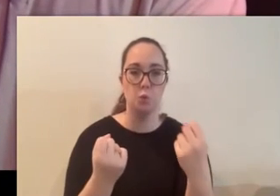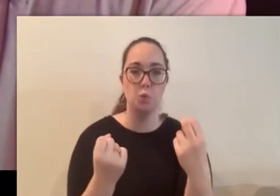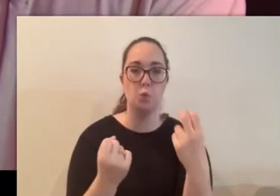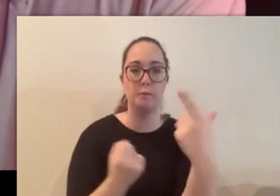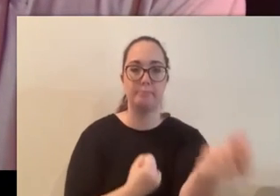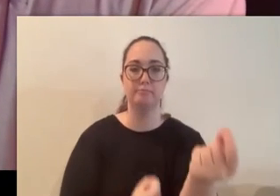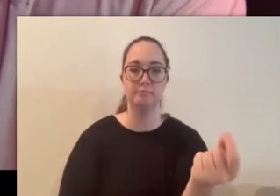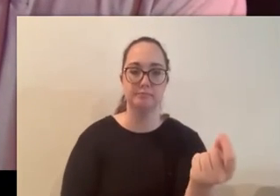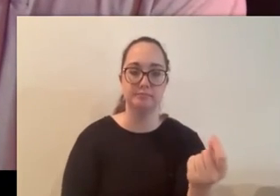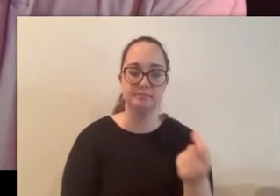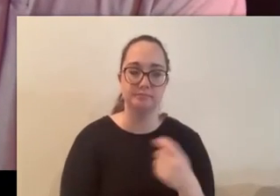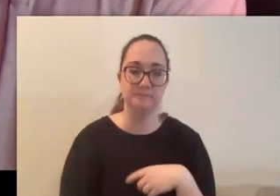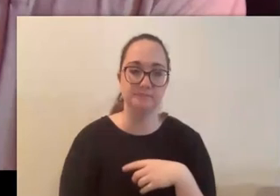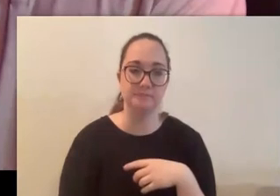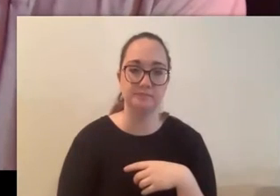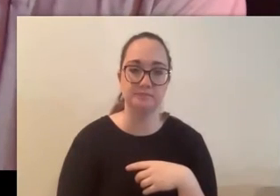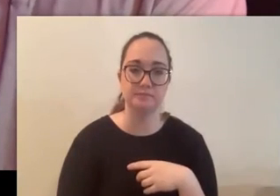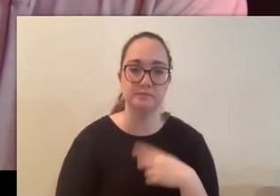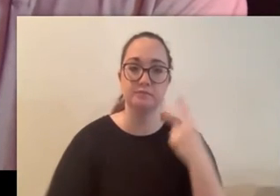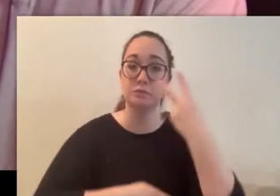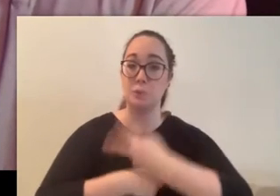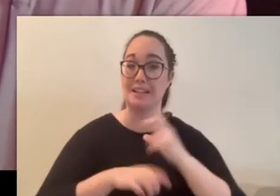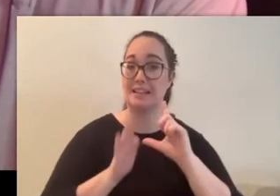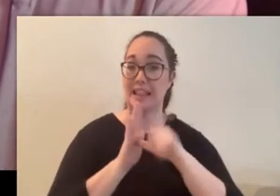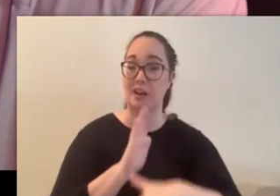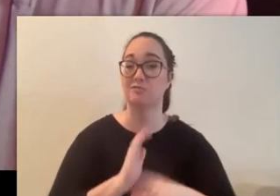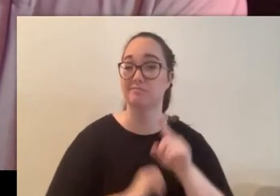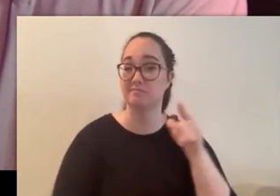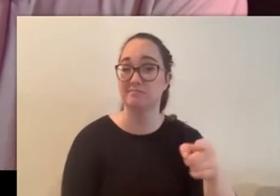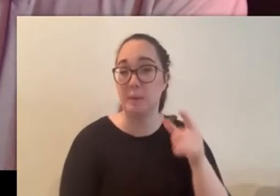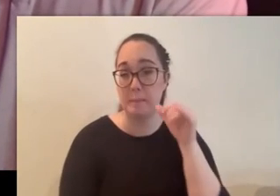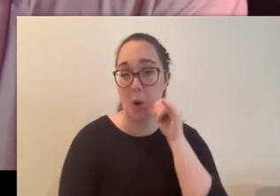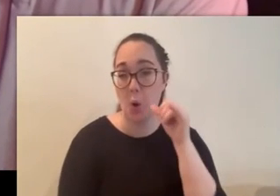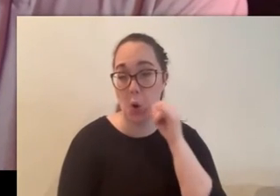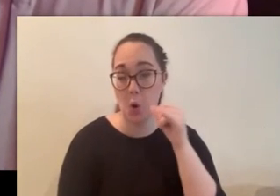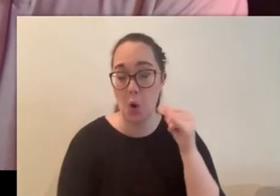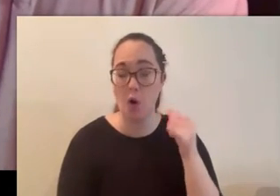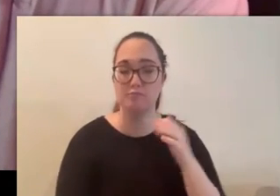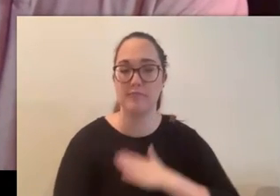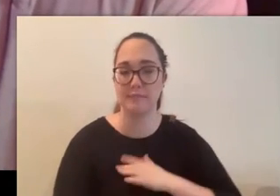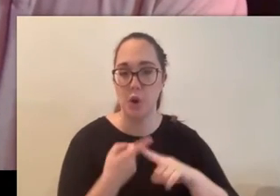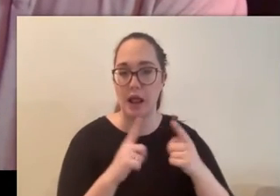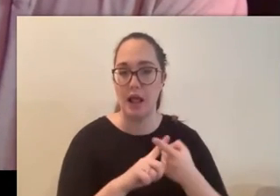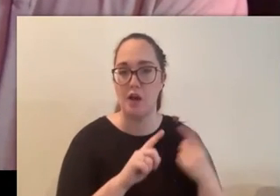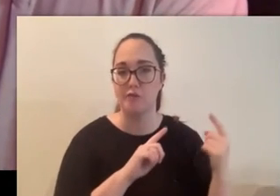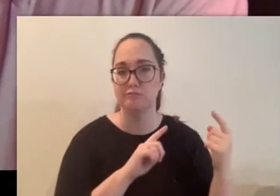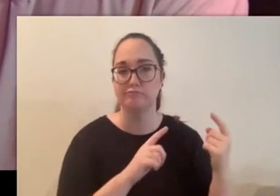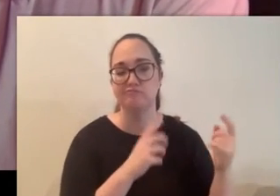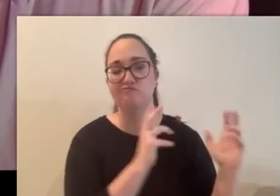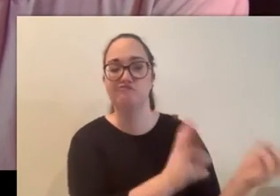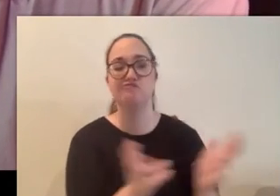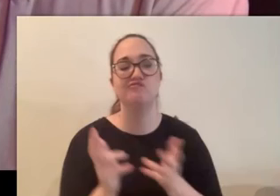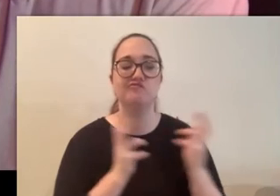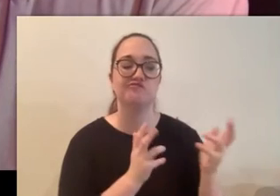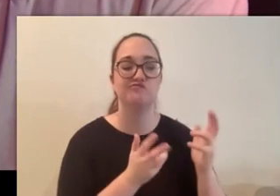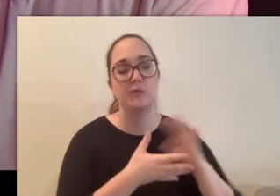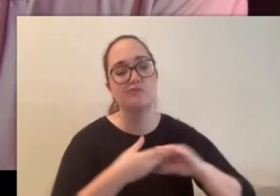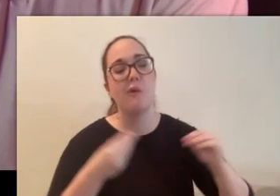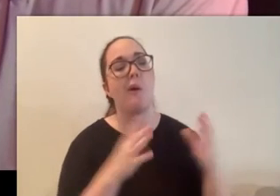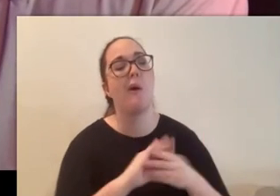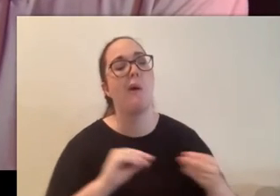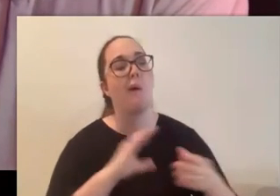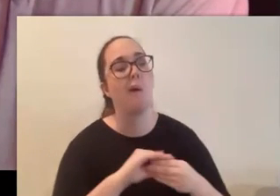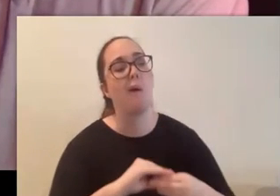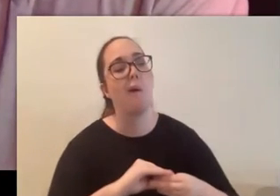two days later i was at the pub with some buddies recounting the story we all had a good laugh at my expense when